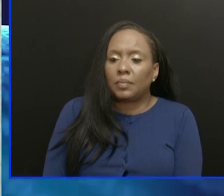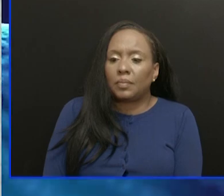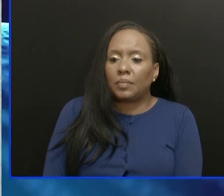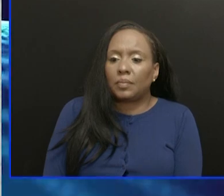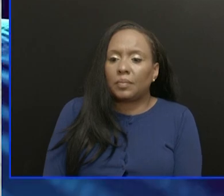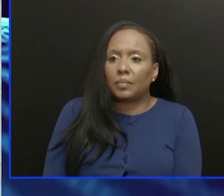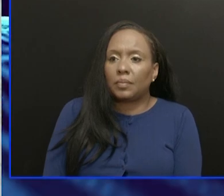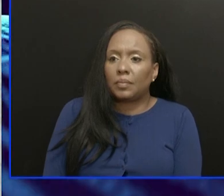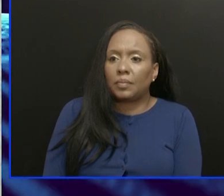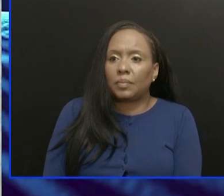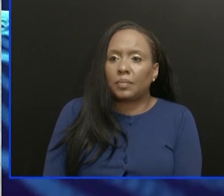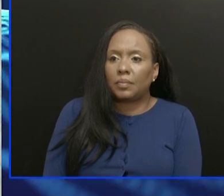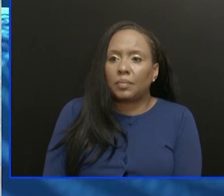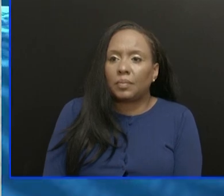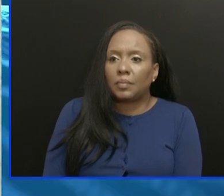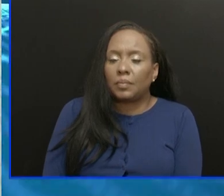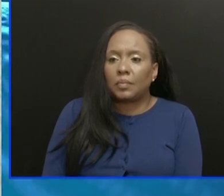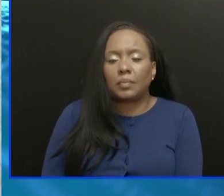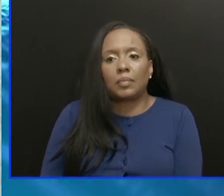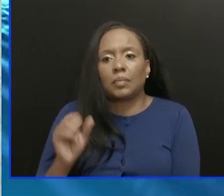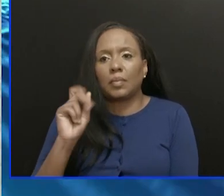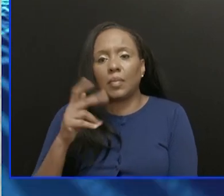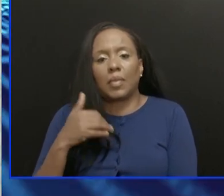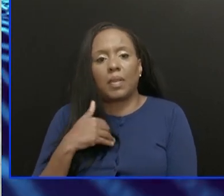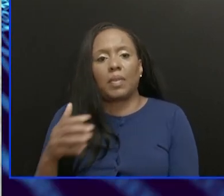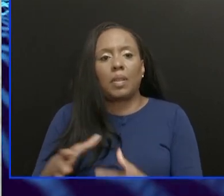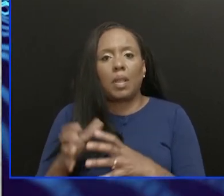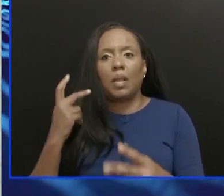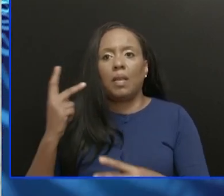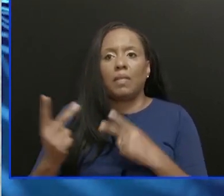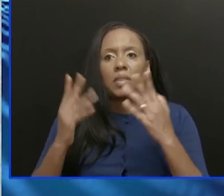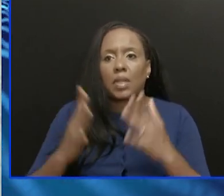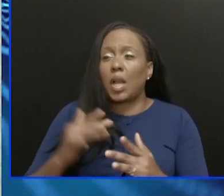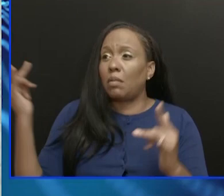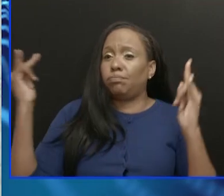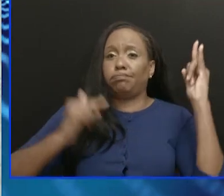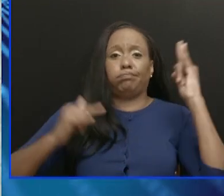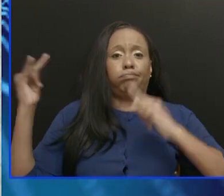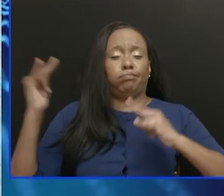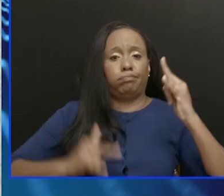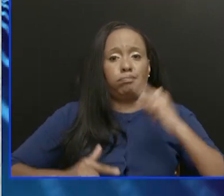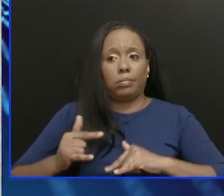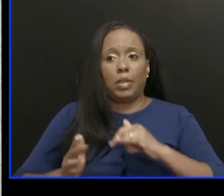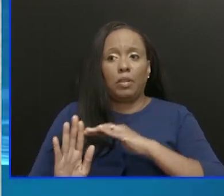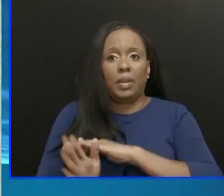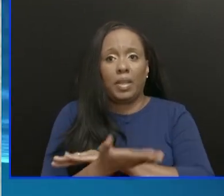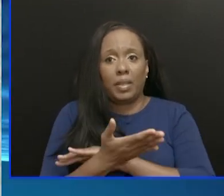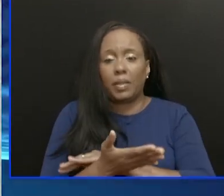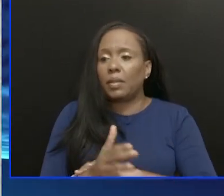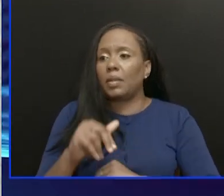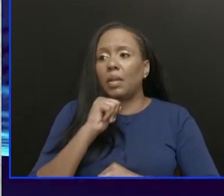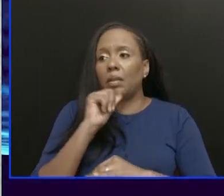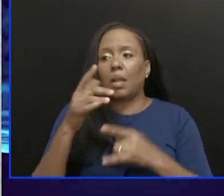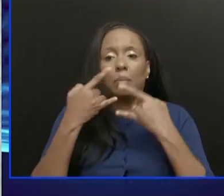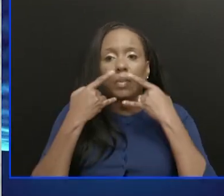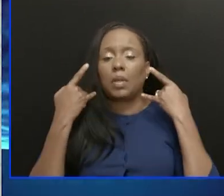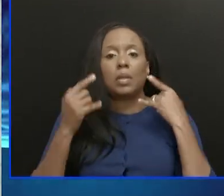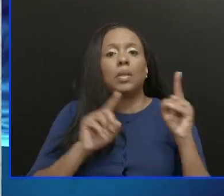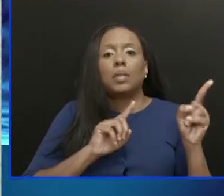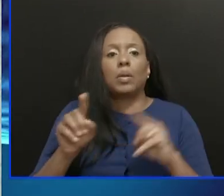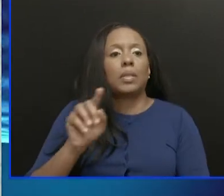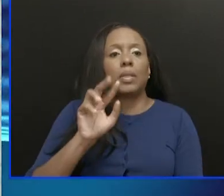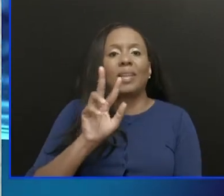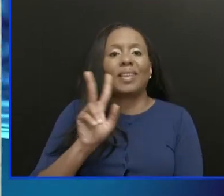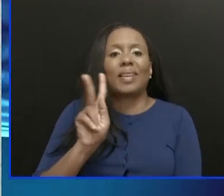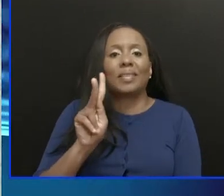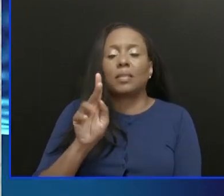We've got a number of visitors with King Cricket in Barbados, and they're not wearing masks at the Oval. 60